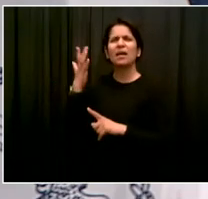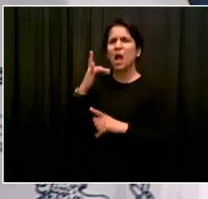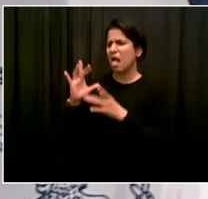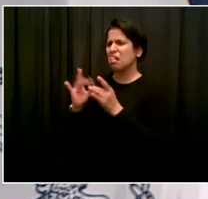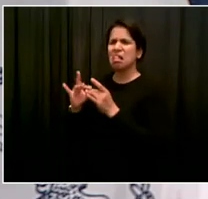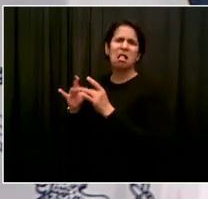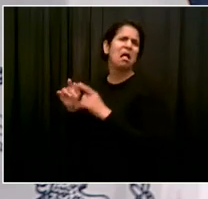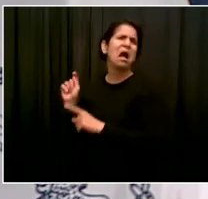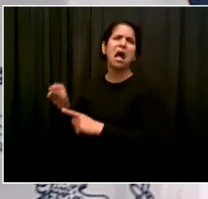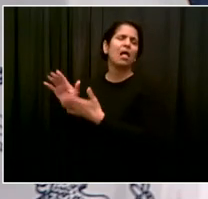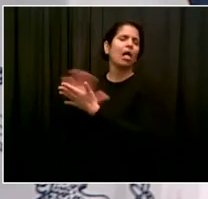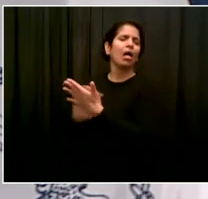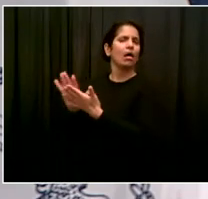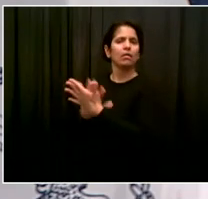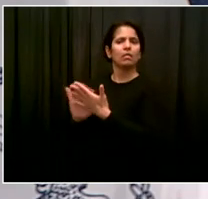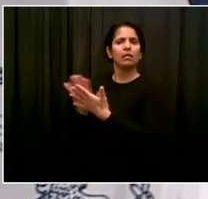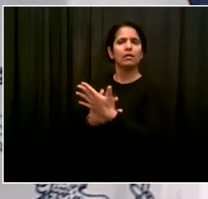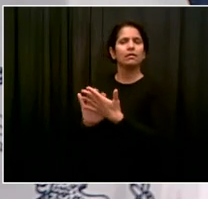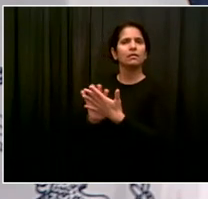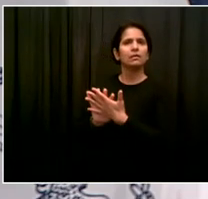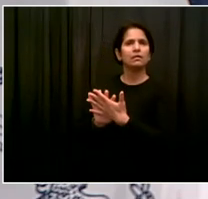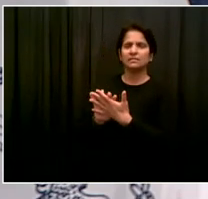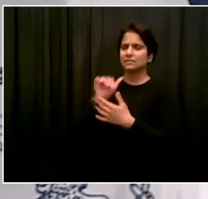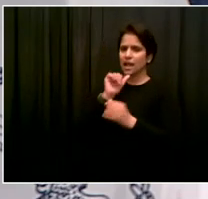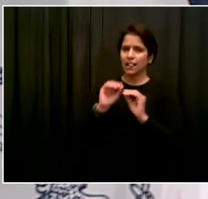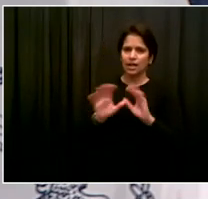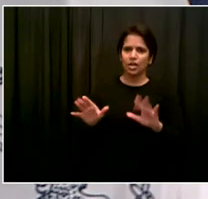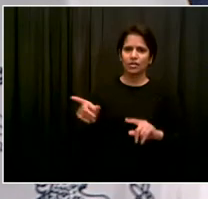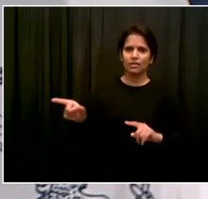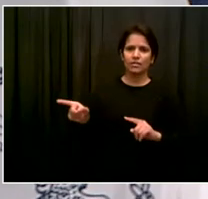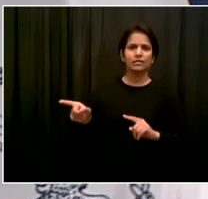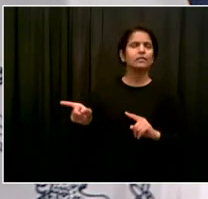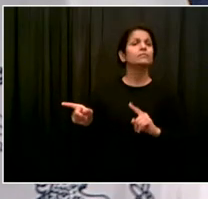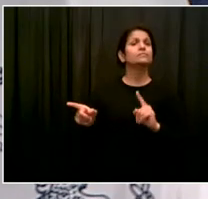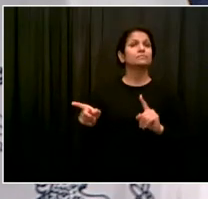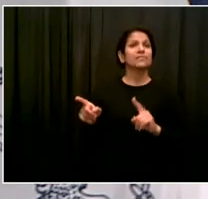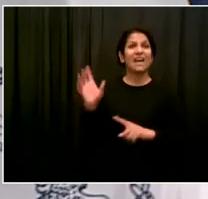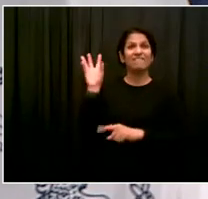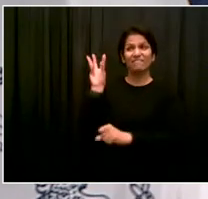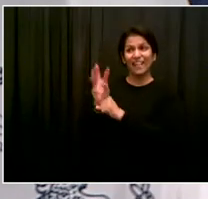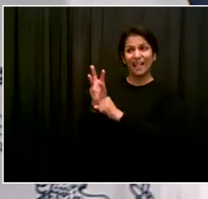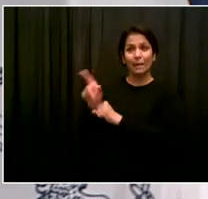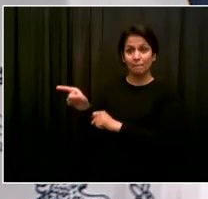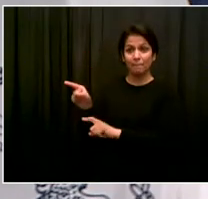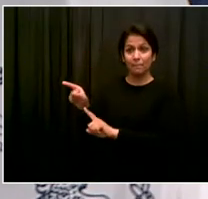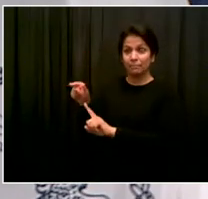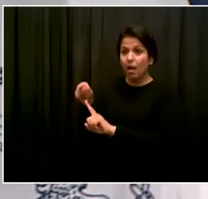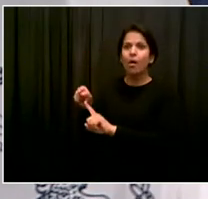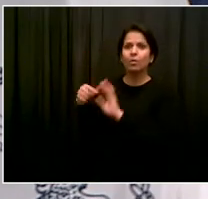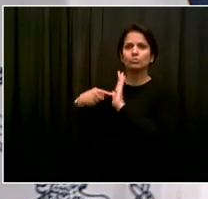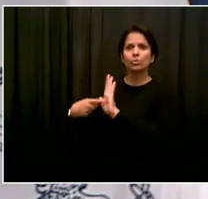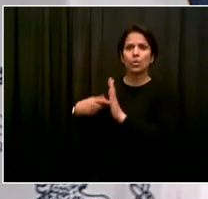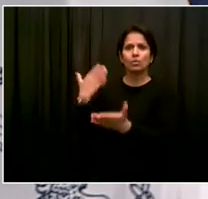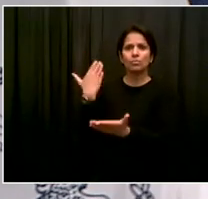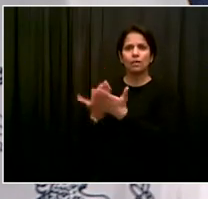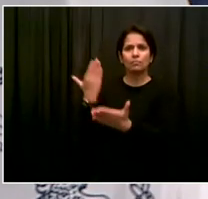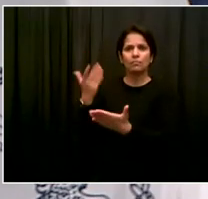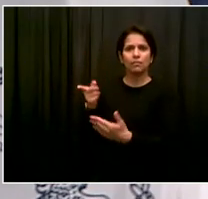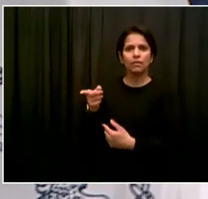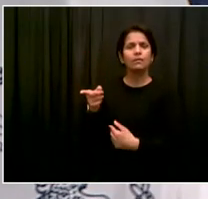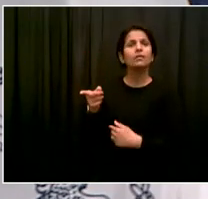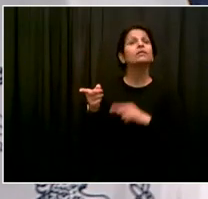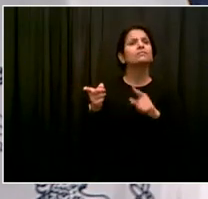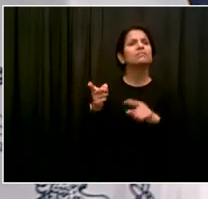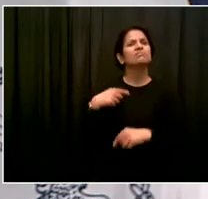generally, when a civilian dies in a police encounter here, why don't you, as a matter of course, if there's video,